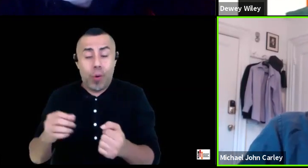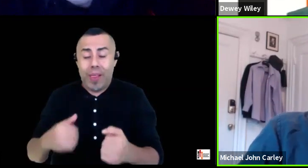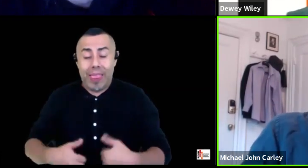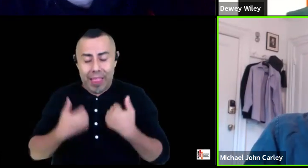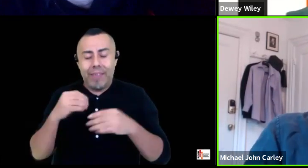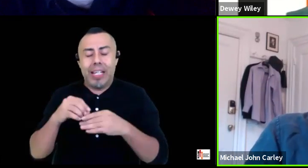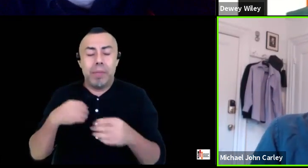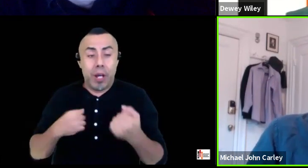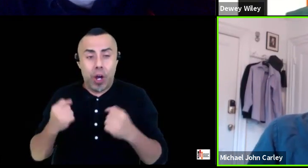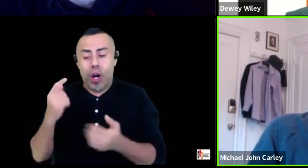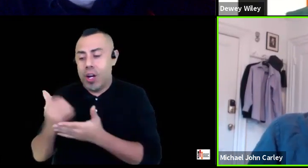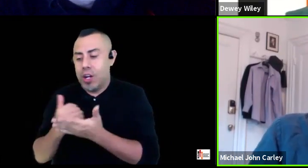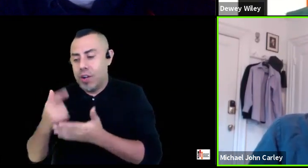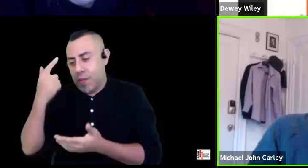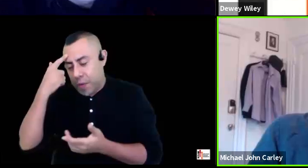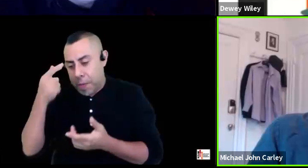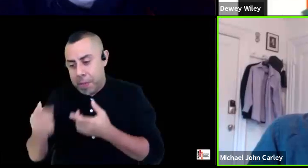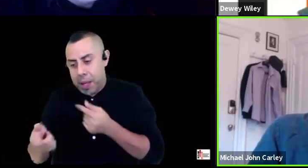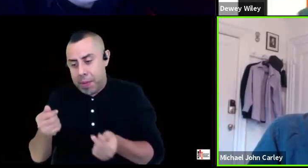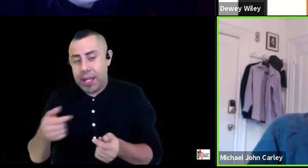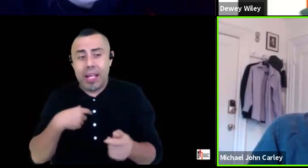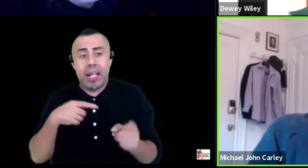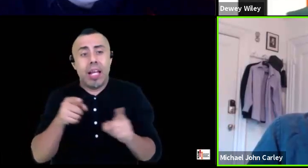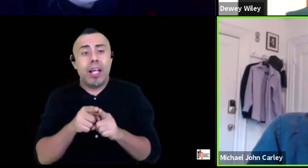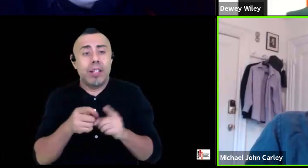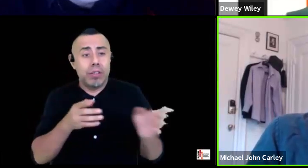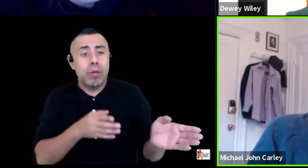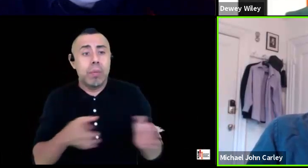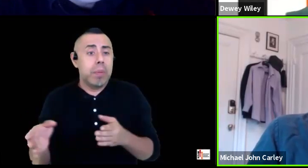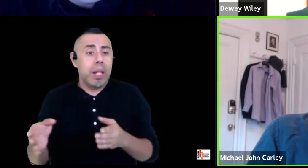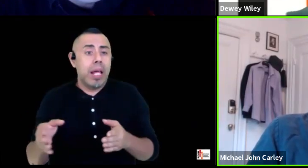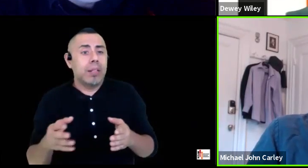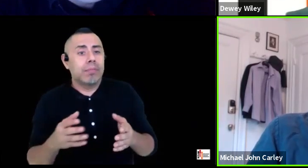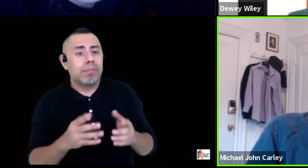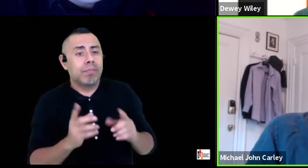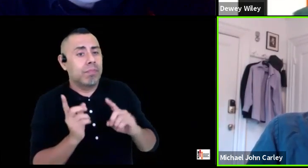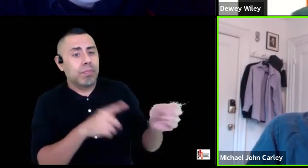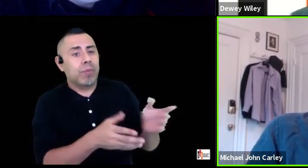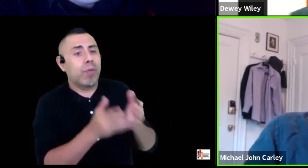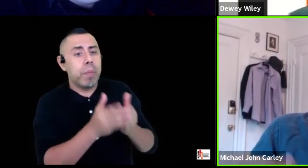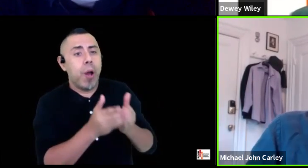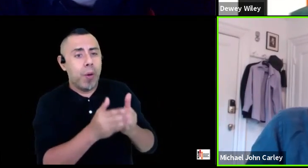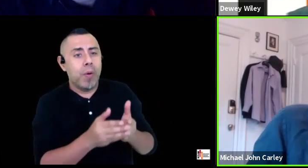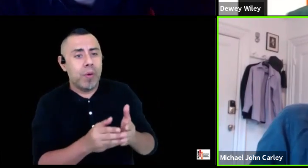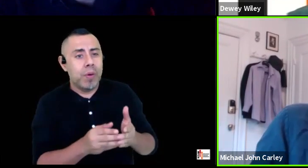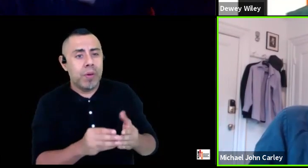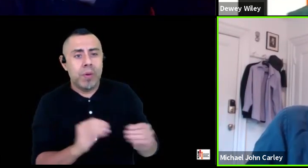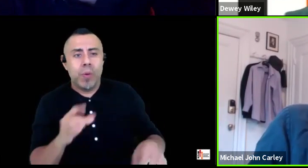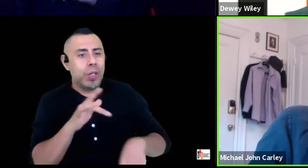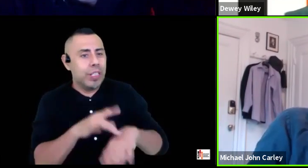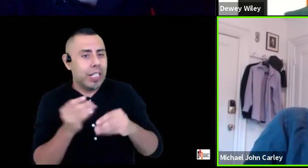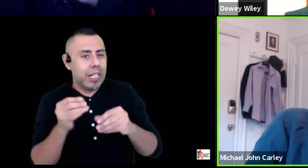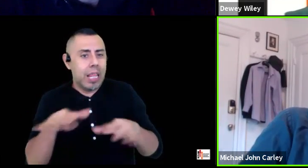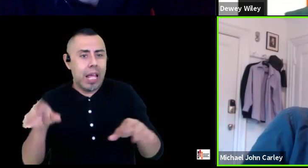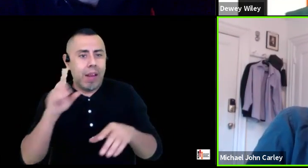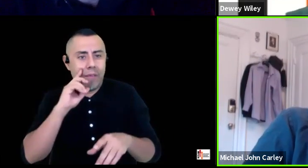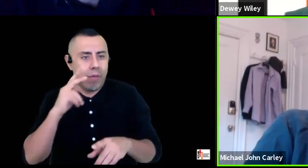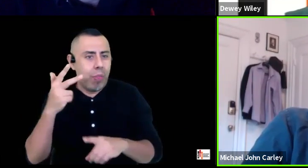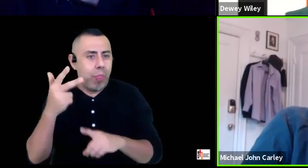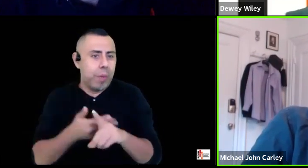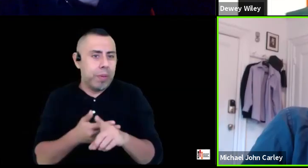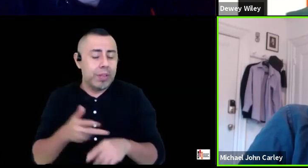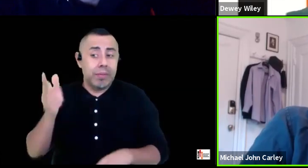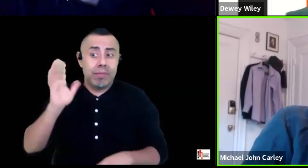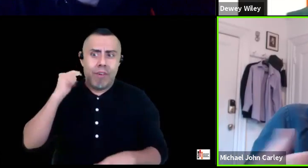another big trip planned where i was just going to go on a fishing boat that doesn't touch land for like three months and you know i was just into doing that kind of stuff